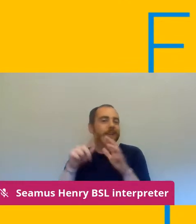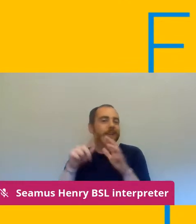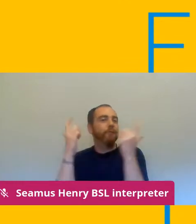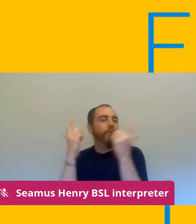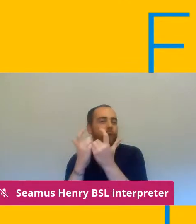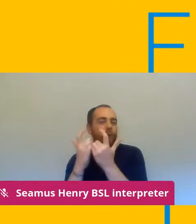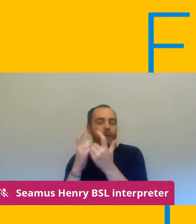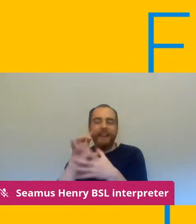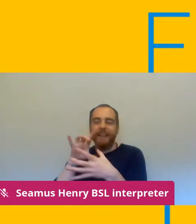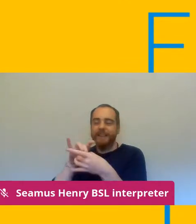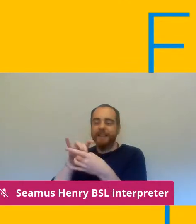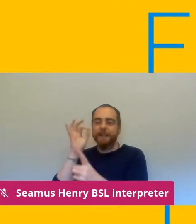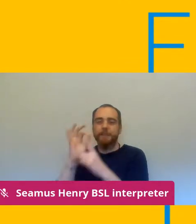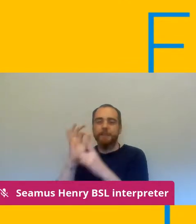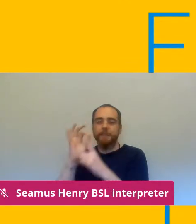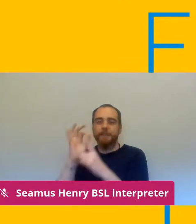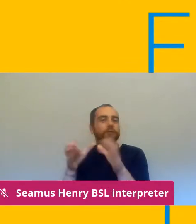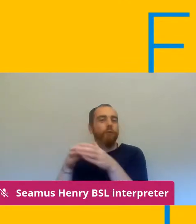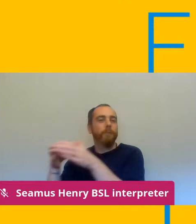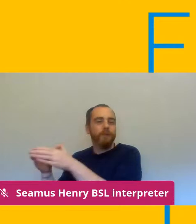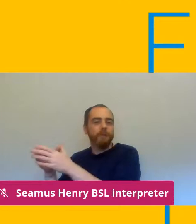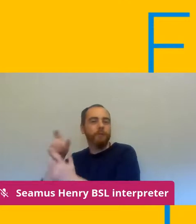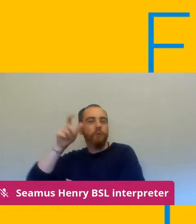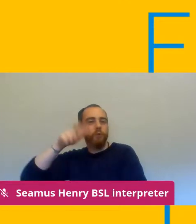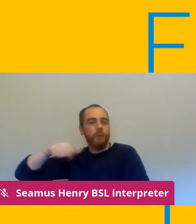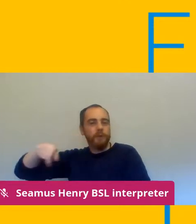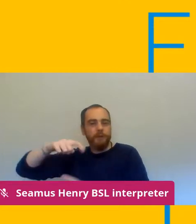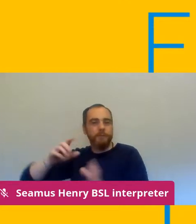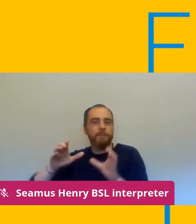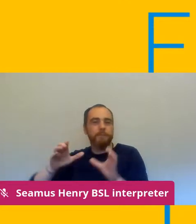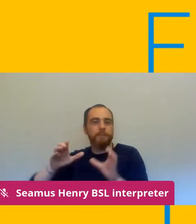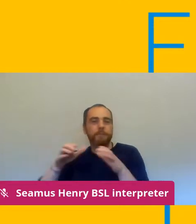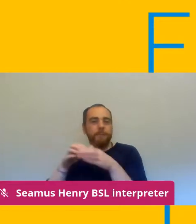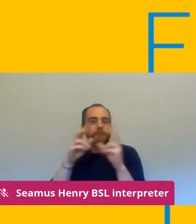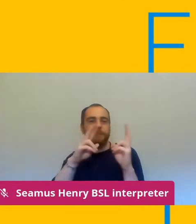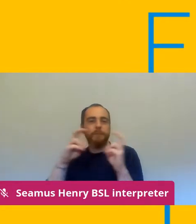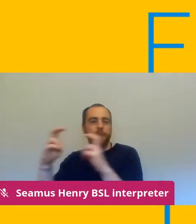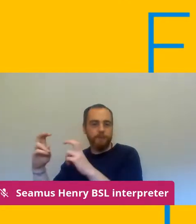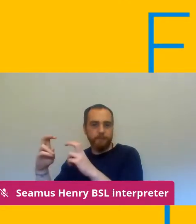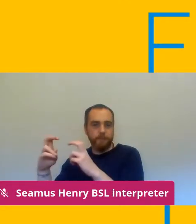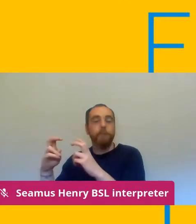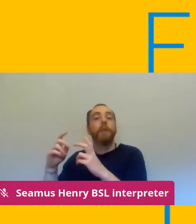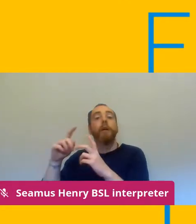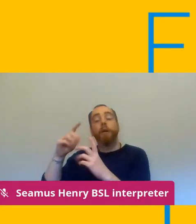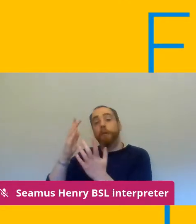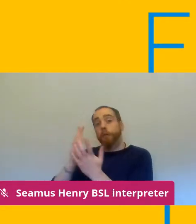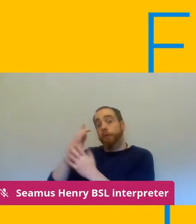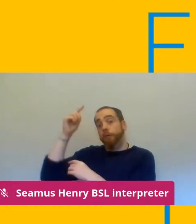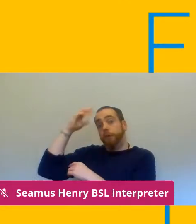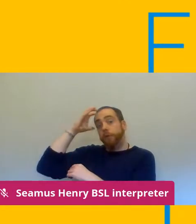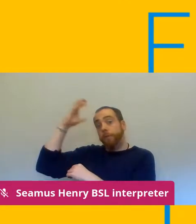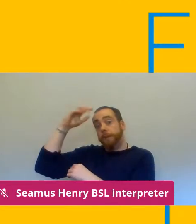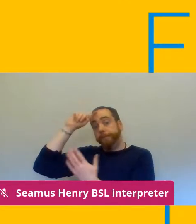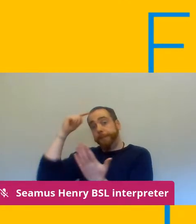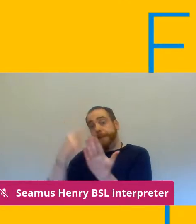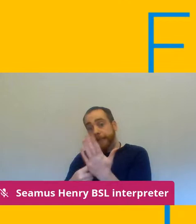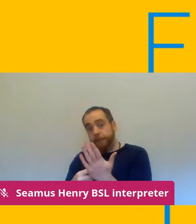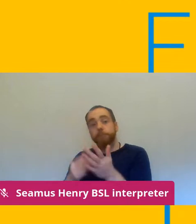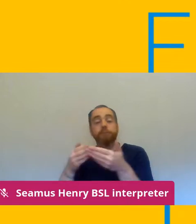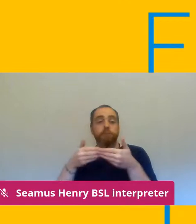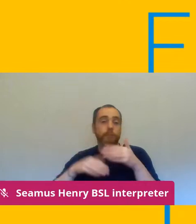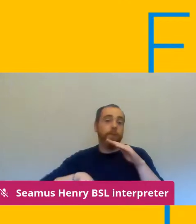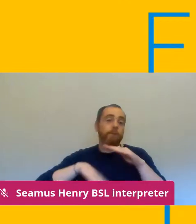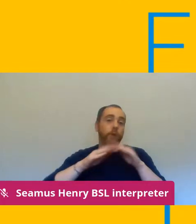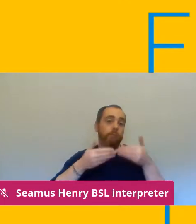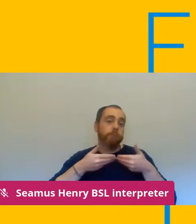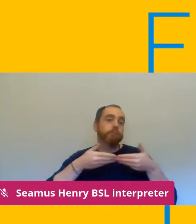students um there's obviously been the government decision to have a full reopening of colleges for the autumn term and i think we're now going